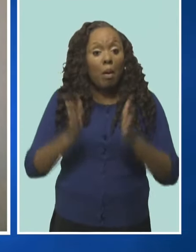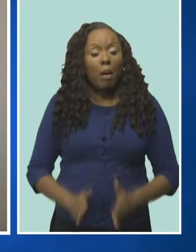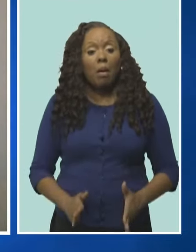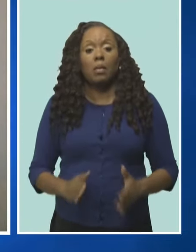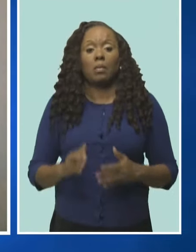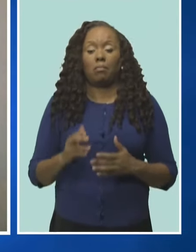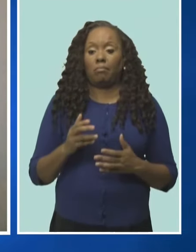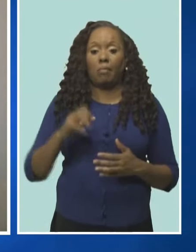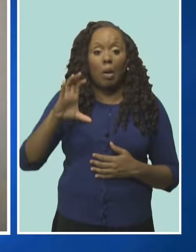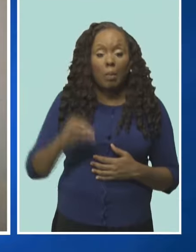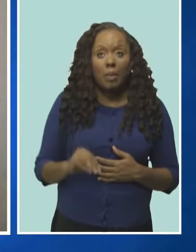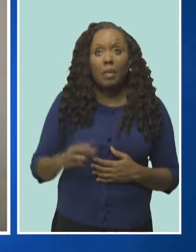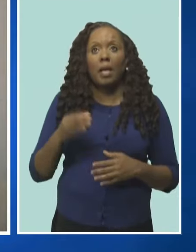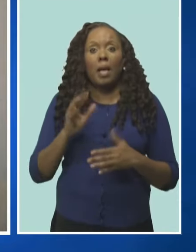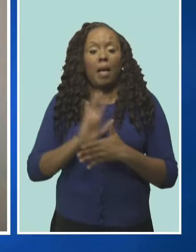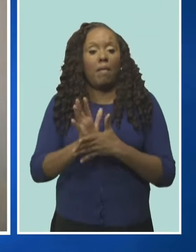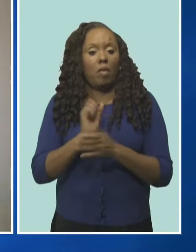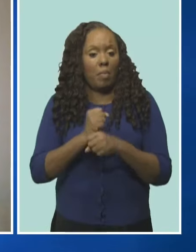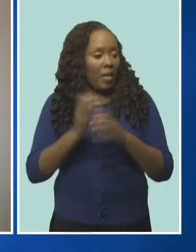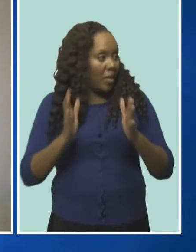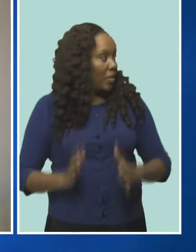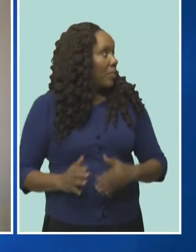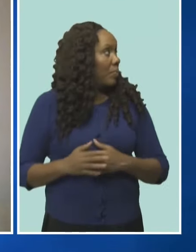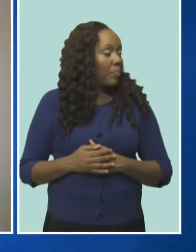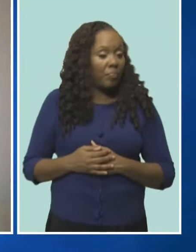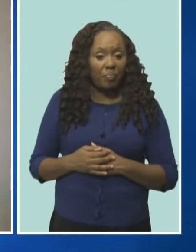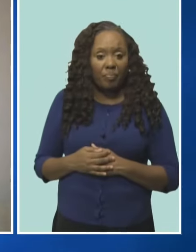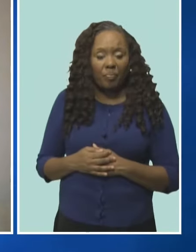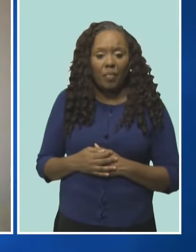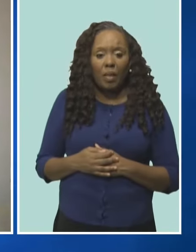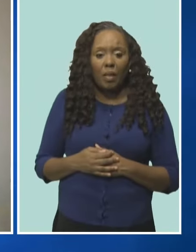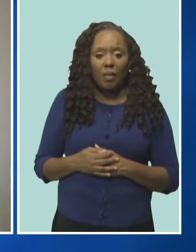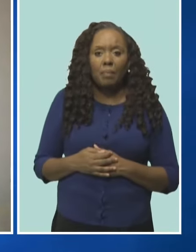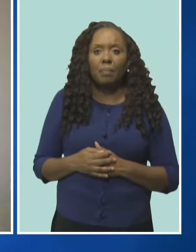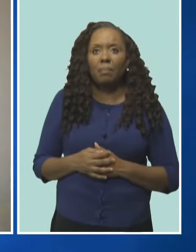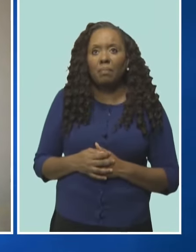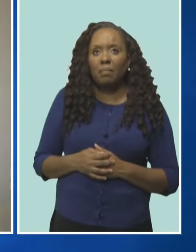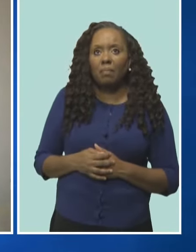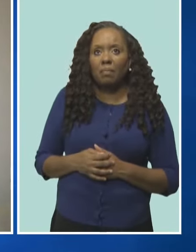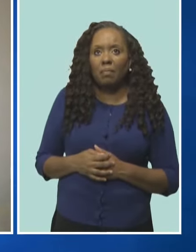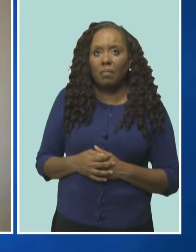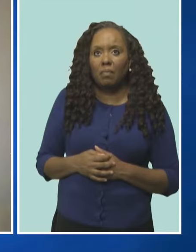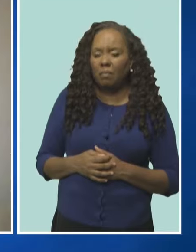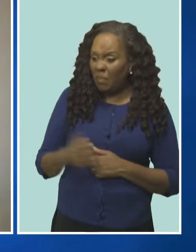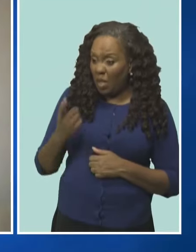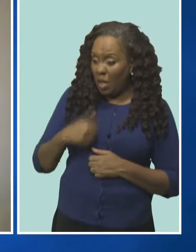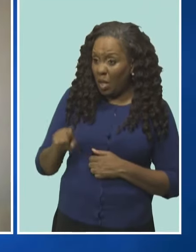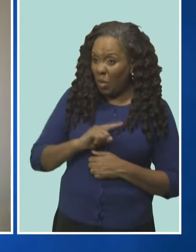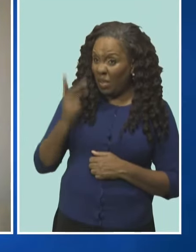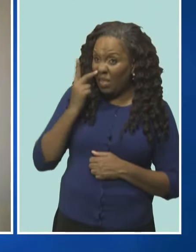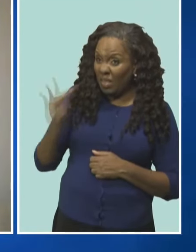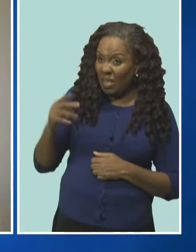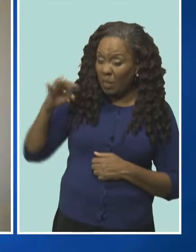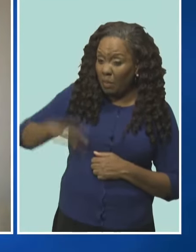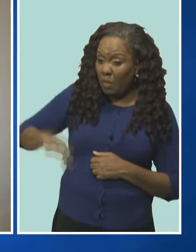filmmakers in various departments. So have we started to see then the benefits of those rebates that were promised? Have you seen